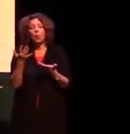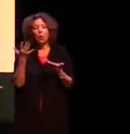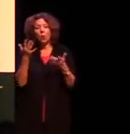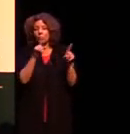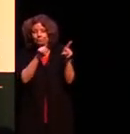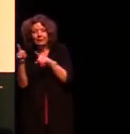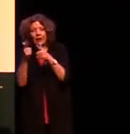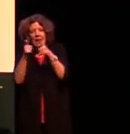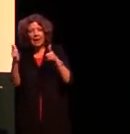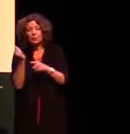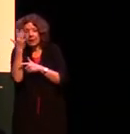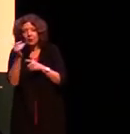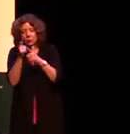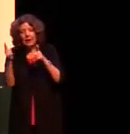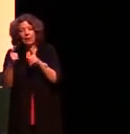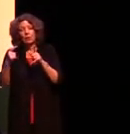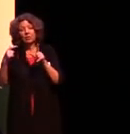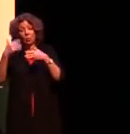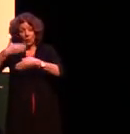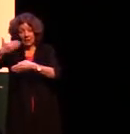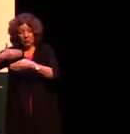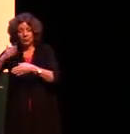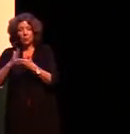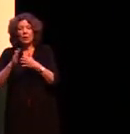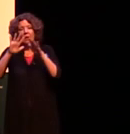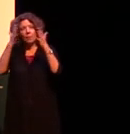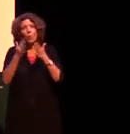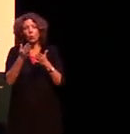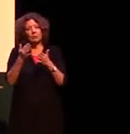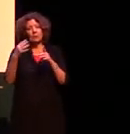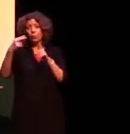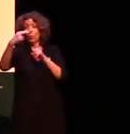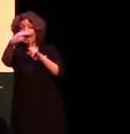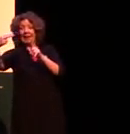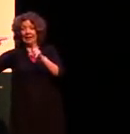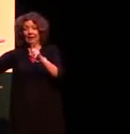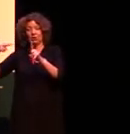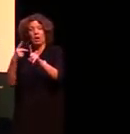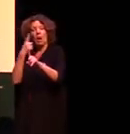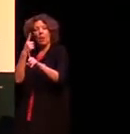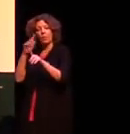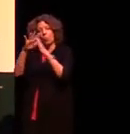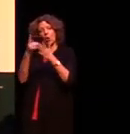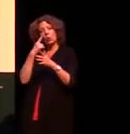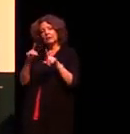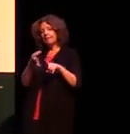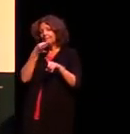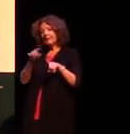and each window just looks the world just looks a little bit different and each one of those